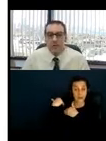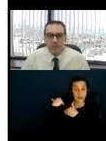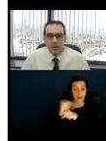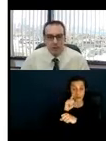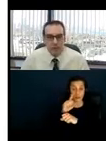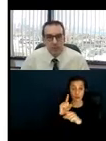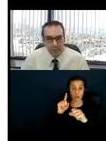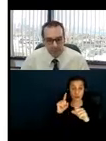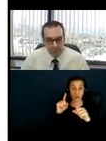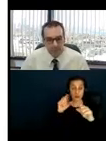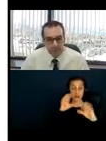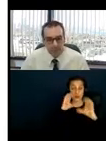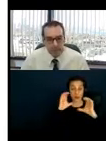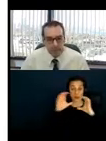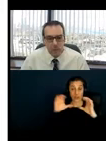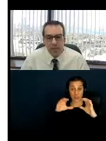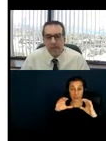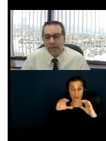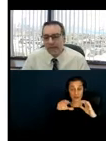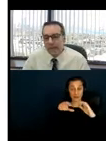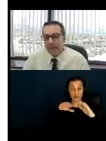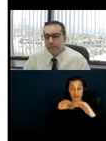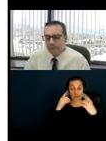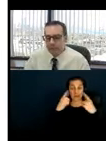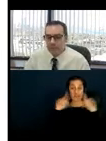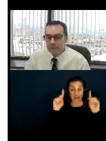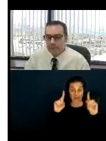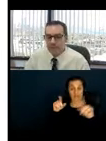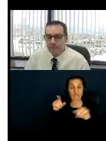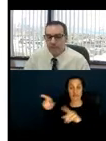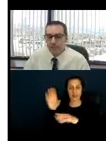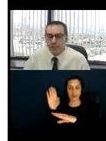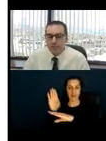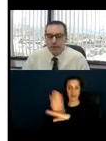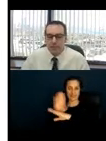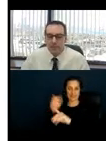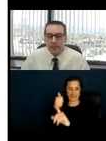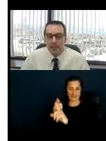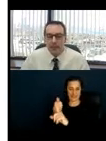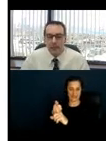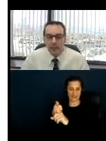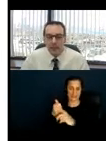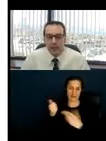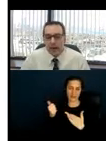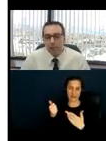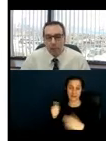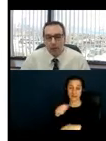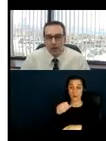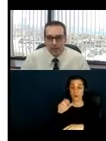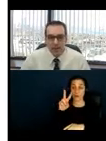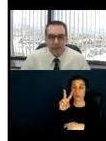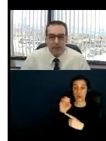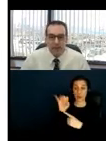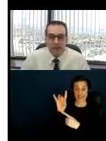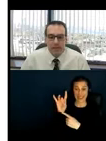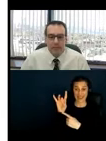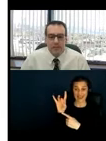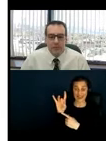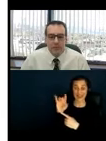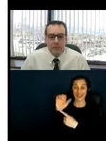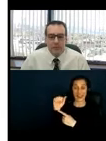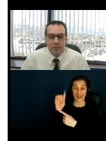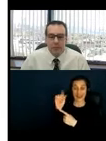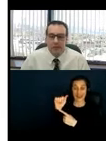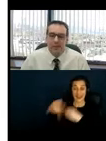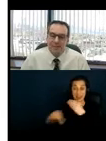business offering those amenities. So while the ADA amendments in 2008 now requires the Title III entities